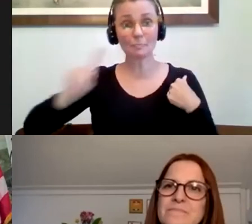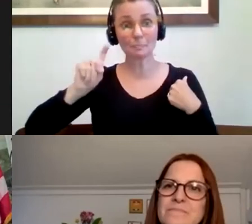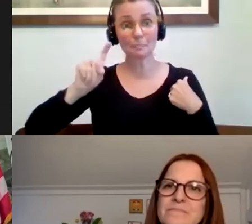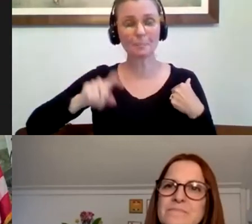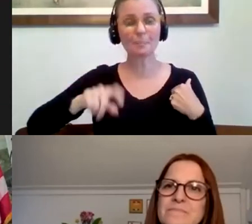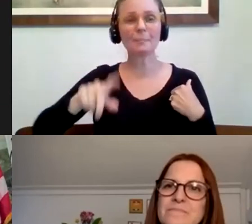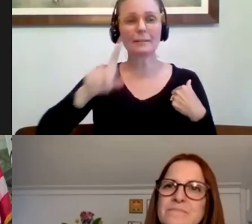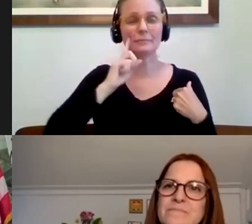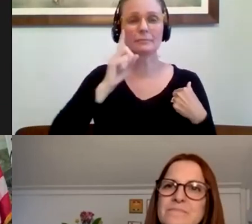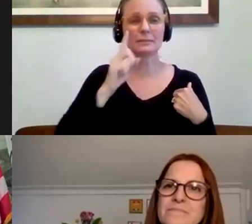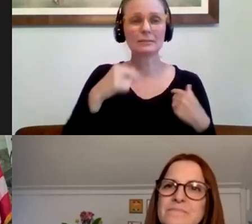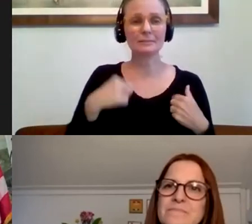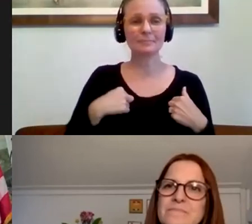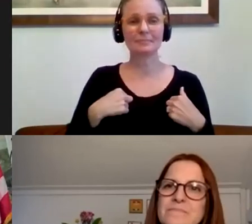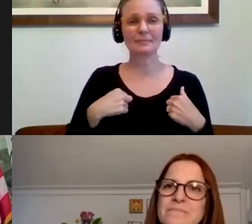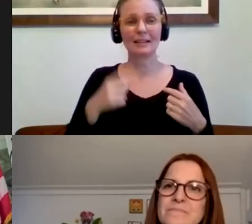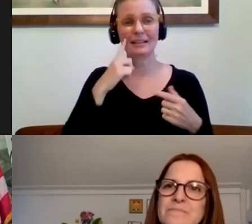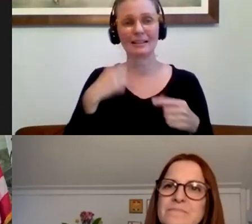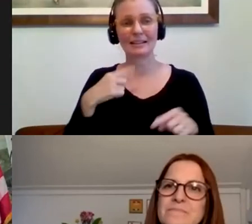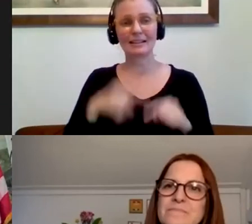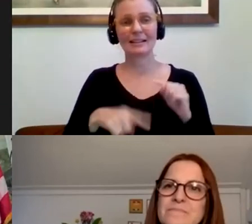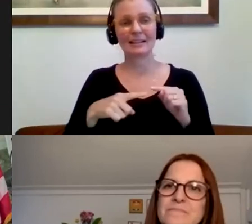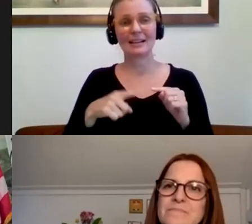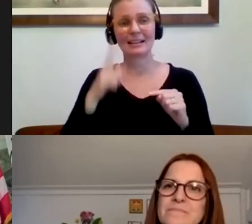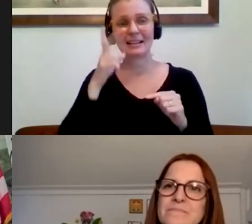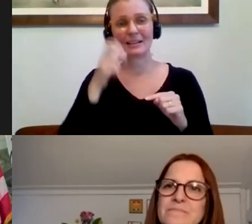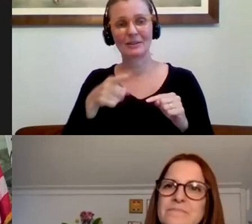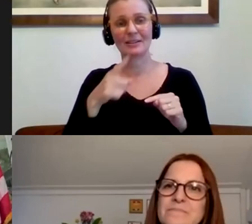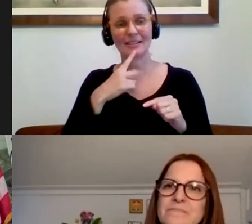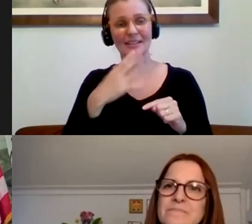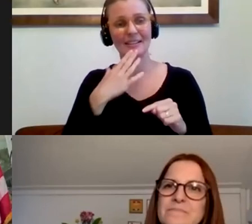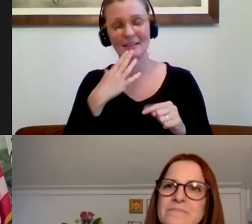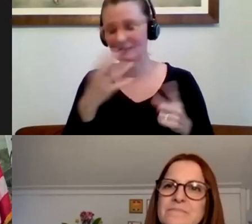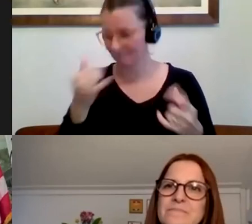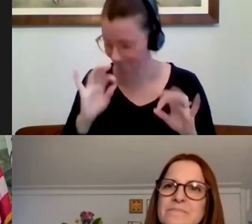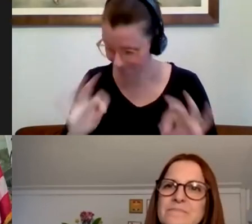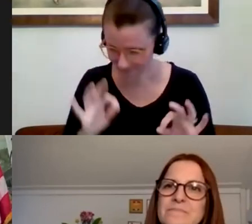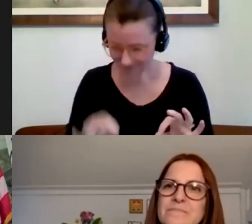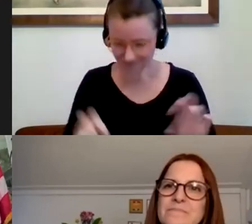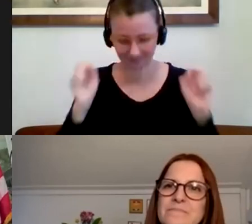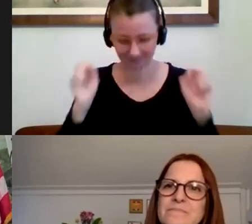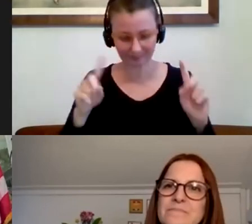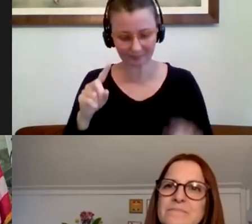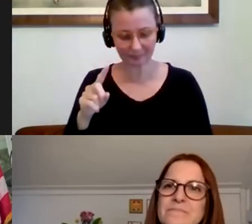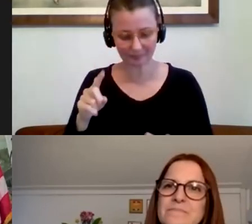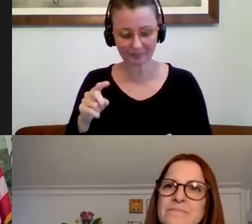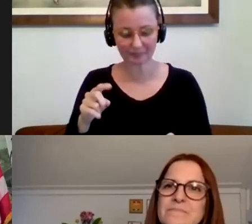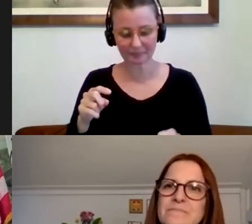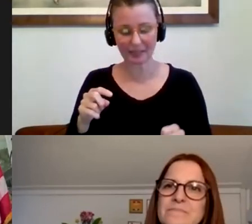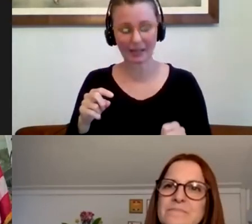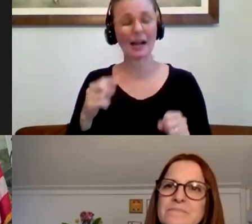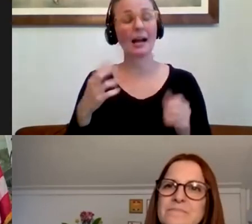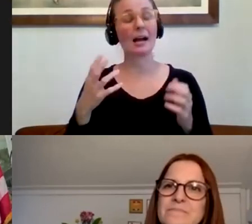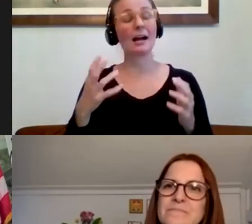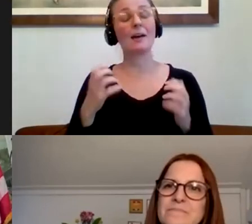I think you are, I can't hear you now, but it looks like you can all hear me. Yeah. Thank you. There we go. Uh, yeah. just want to chime in real quick.